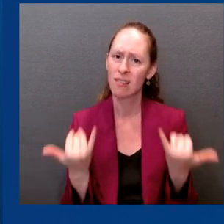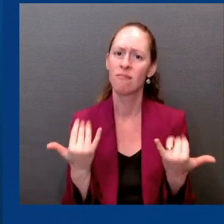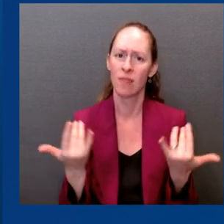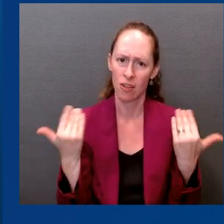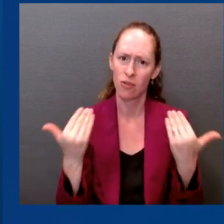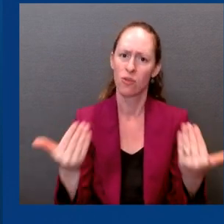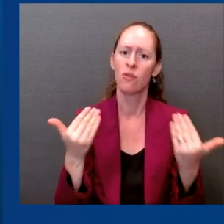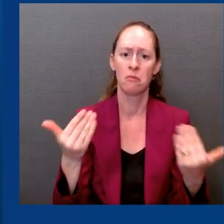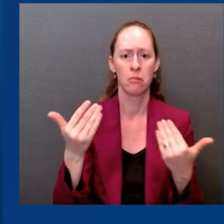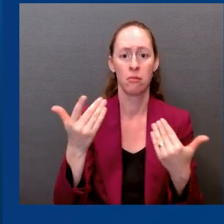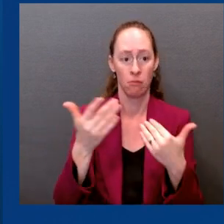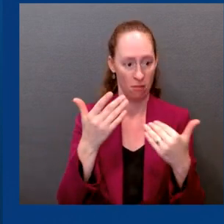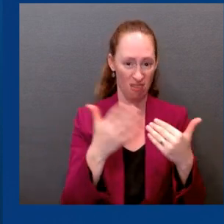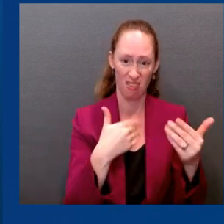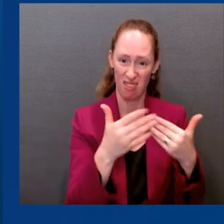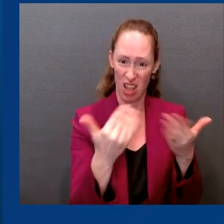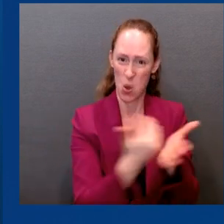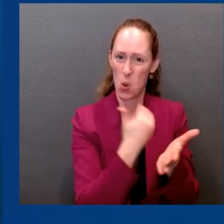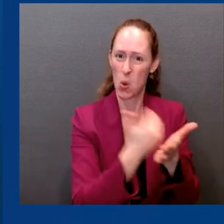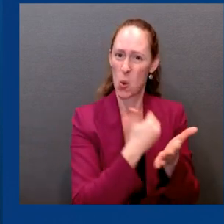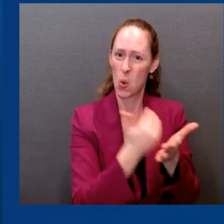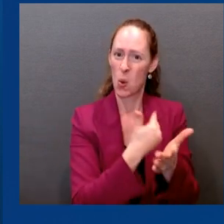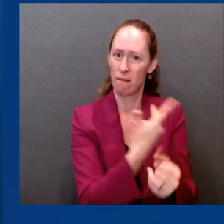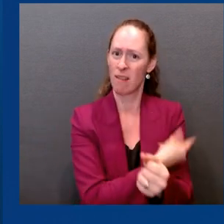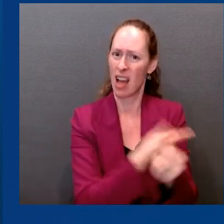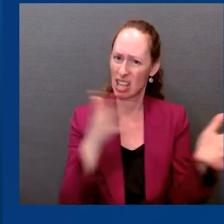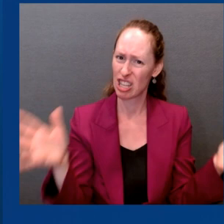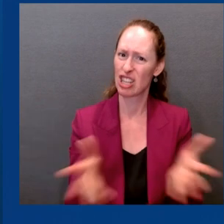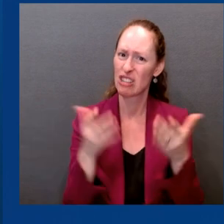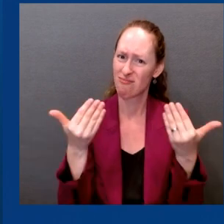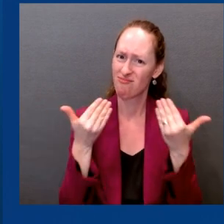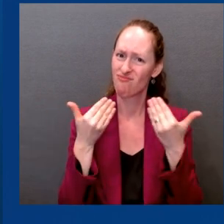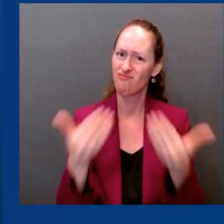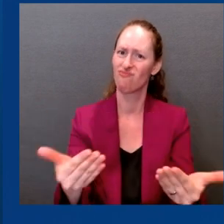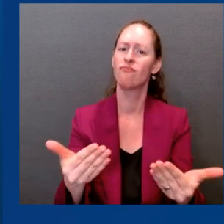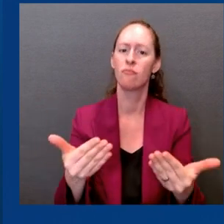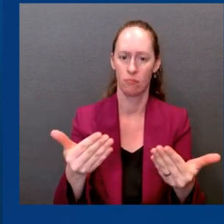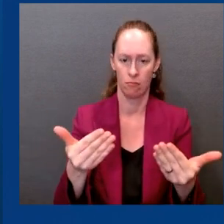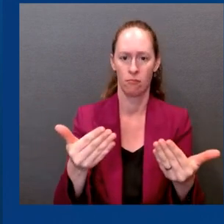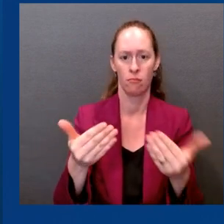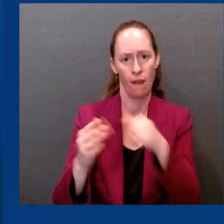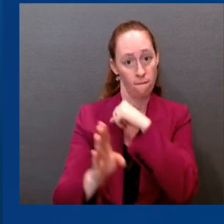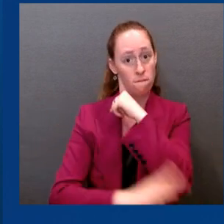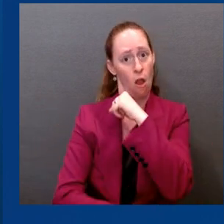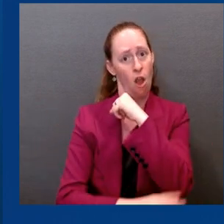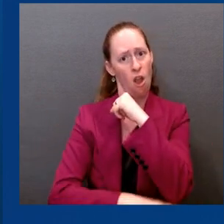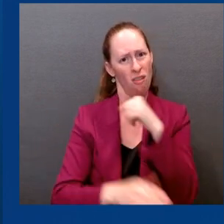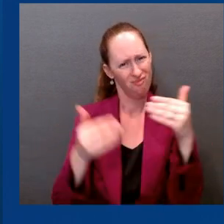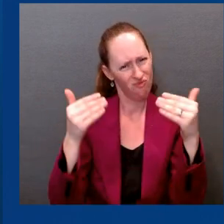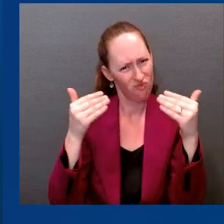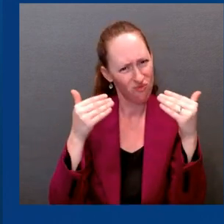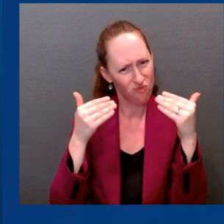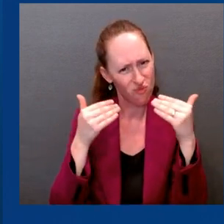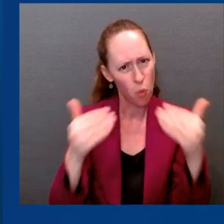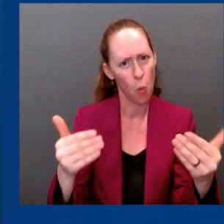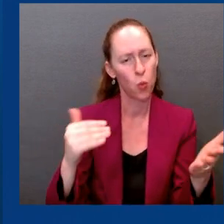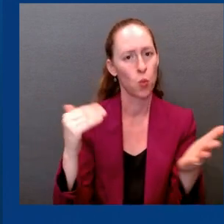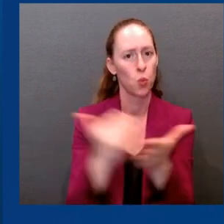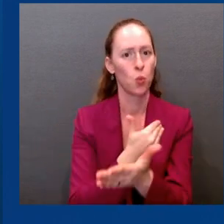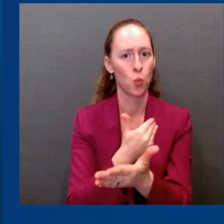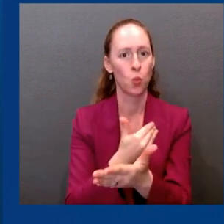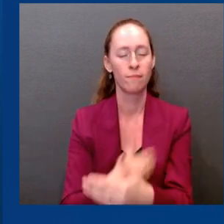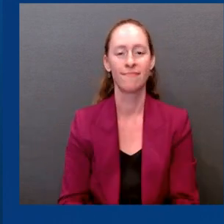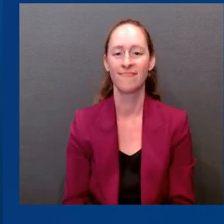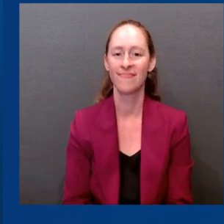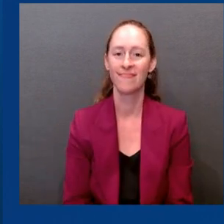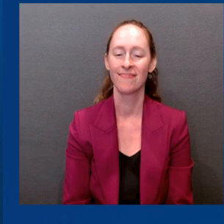bivalent vaccine this fall. You can receive an updated vaccine dose at least two months after your last